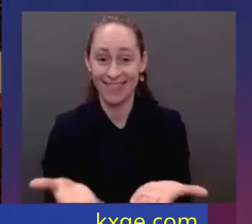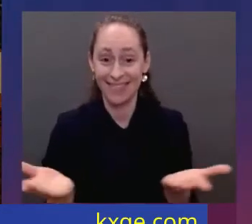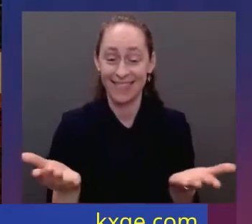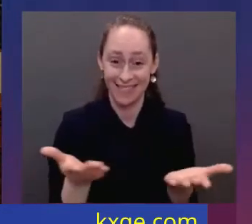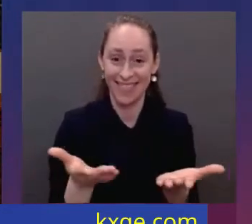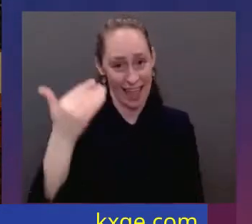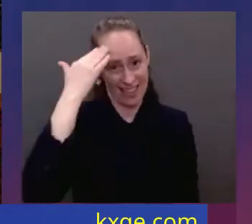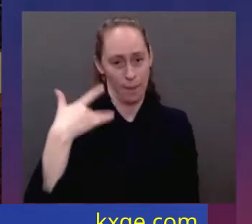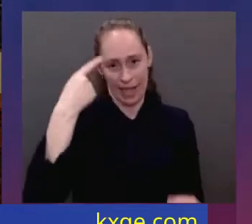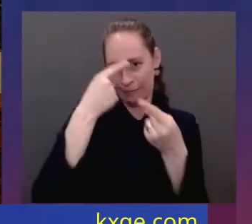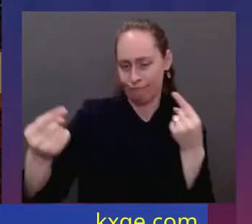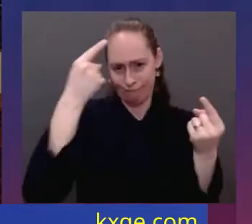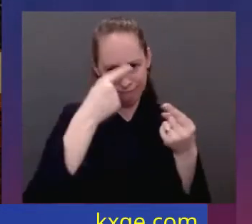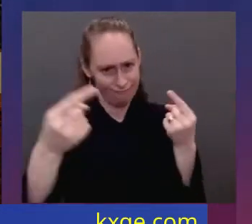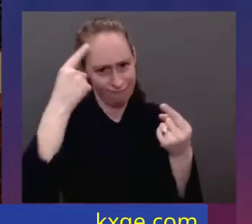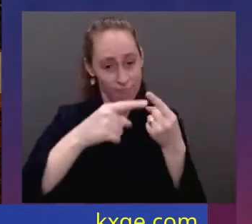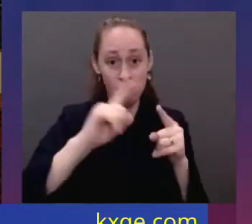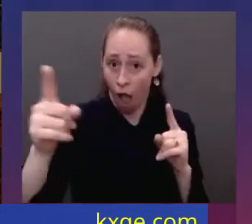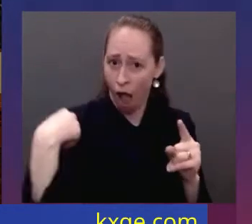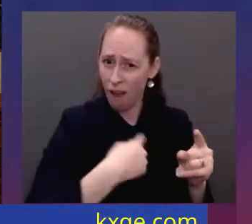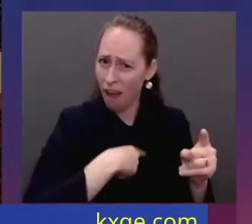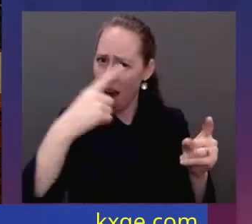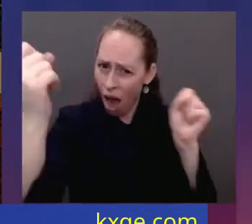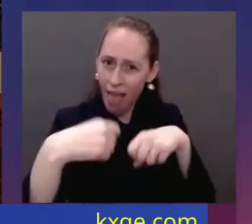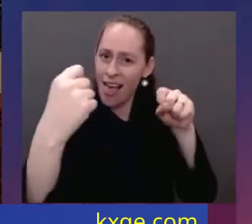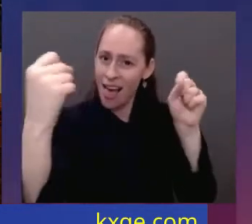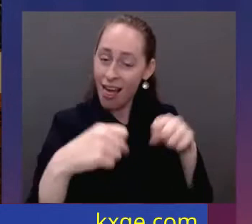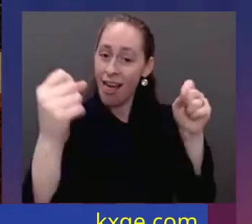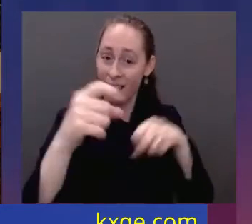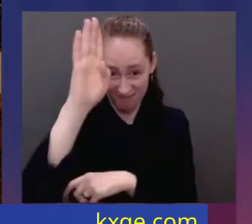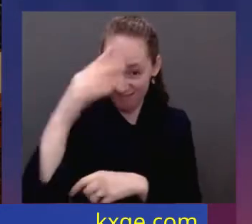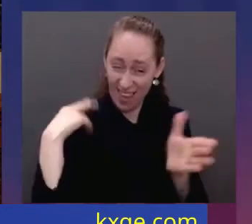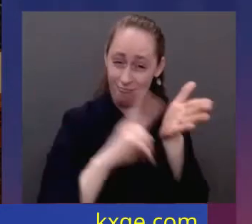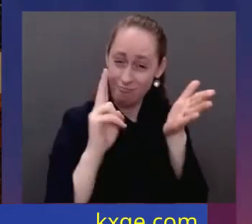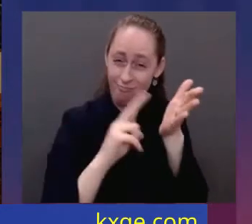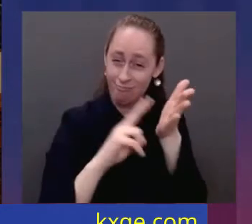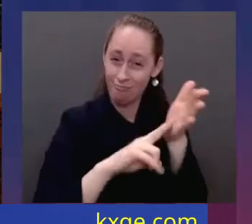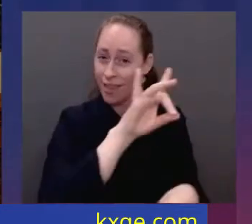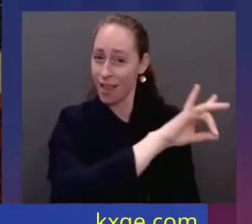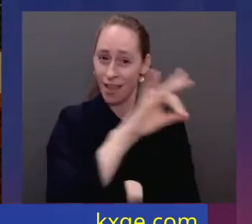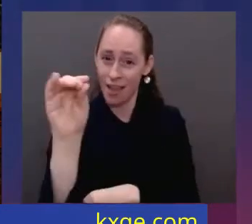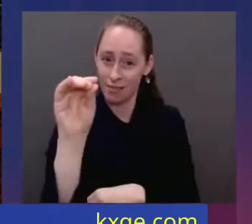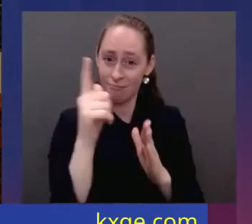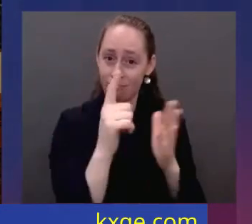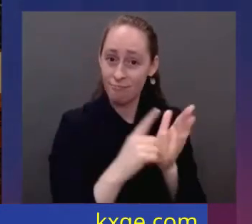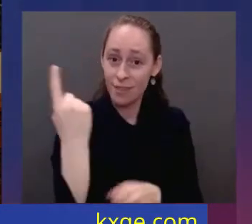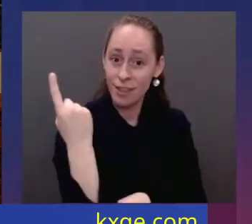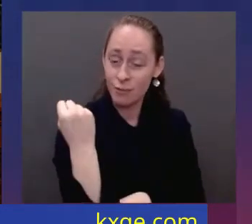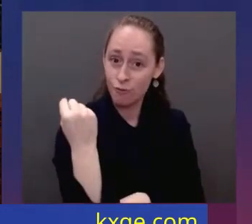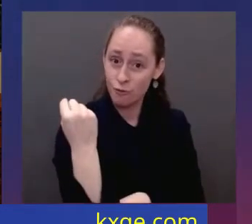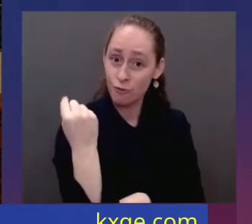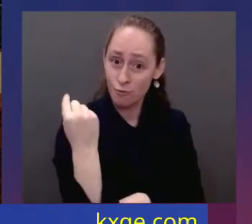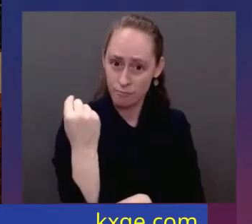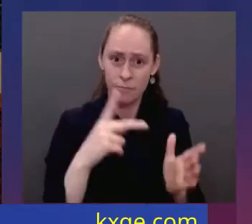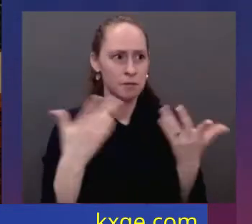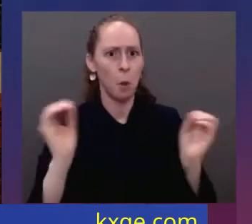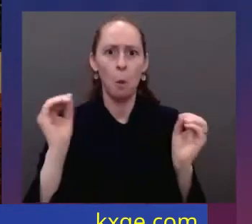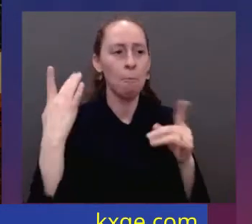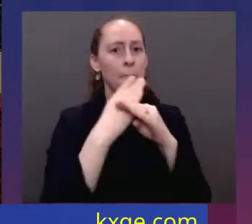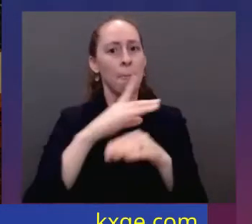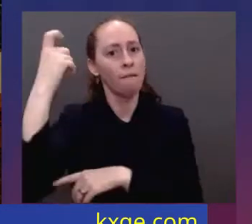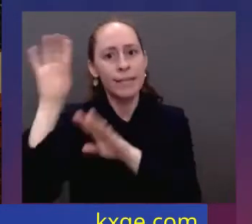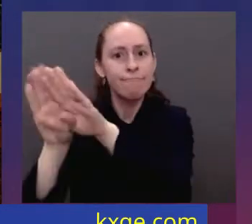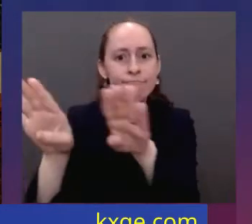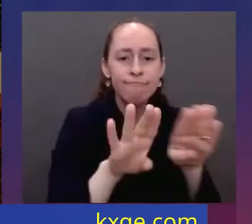I signed 80 bipartisan bills in the law last year, from preventing government shutdowns, protecting Asian Americans from still too common hate crimes, to